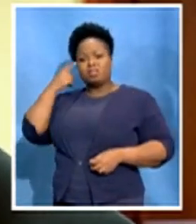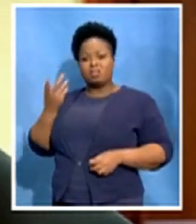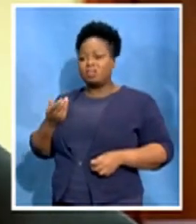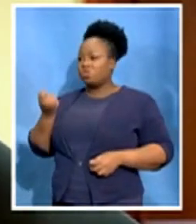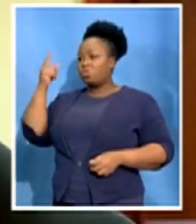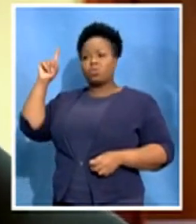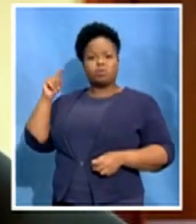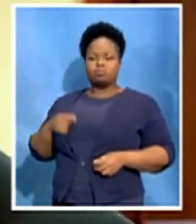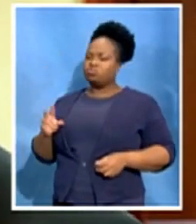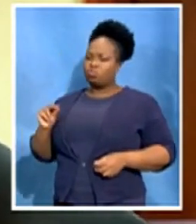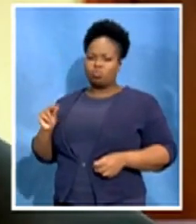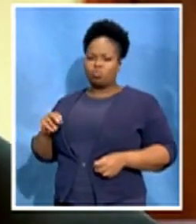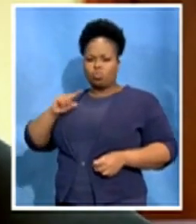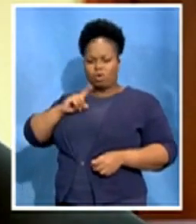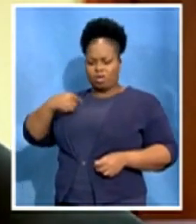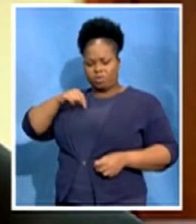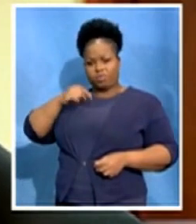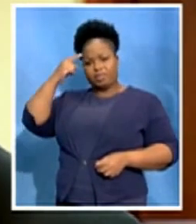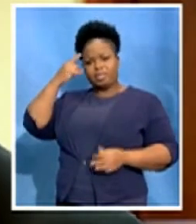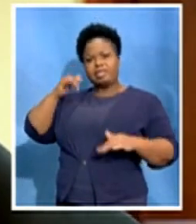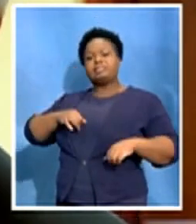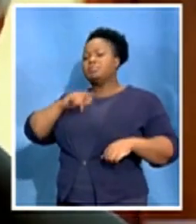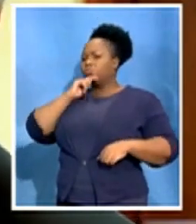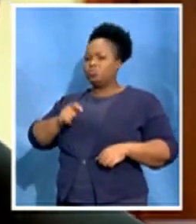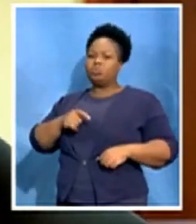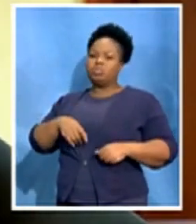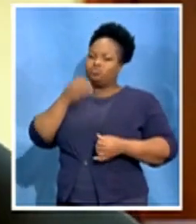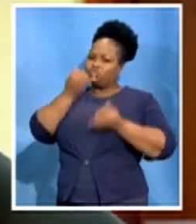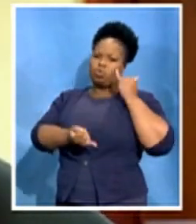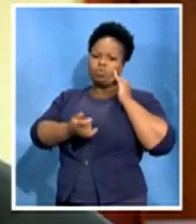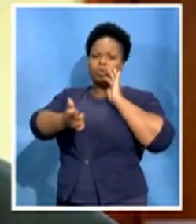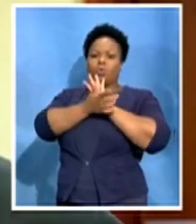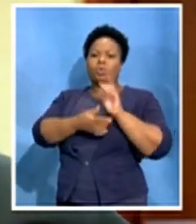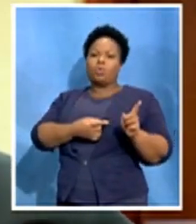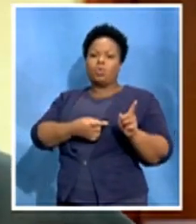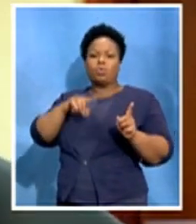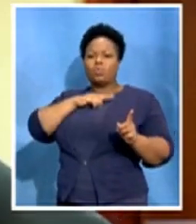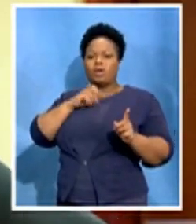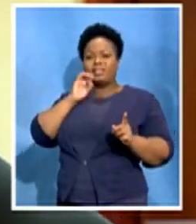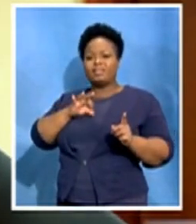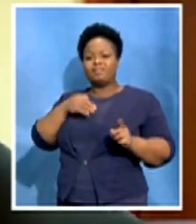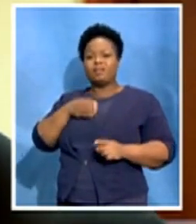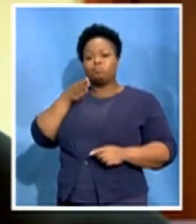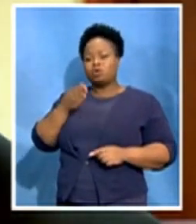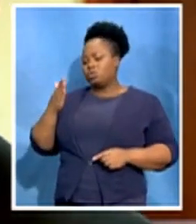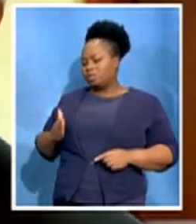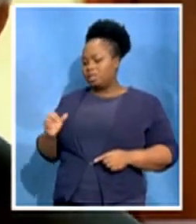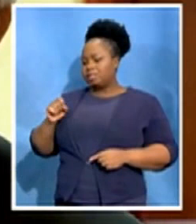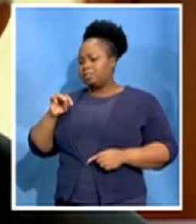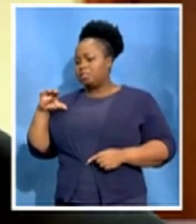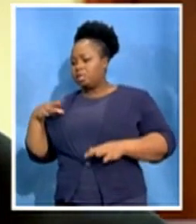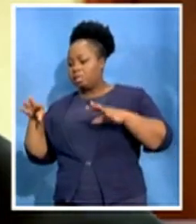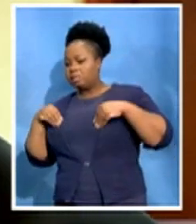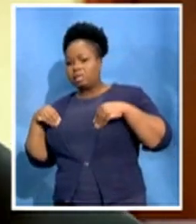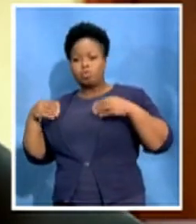it is technically incorrect in law when there is an admission on the side of the SABC or there was no denial on their side that